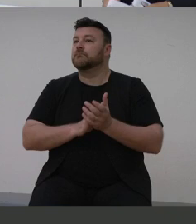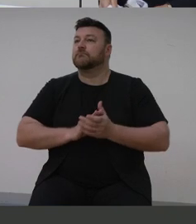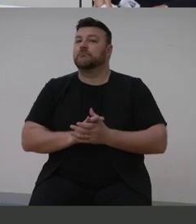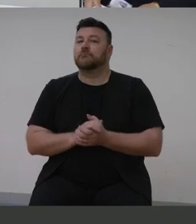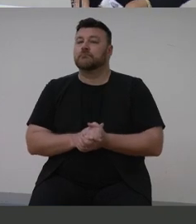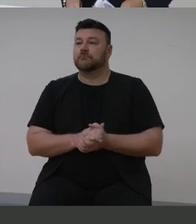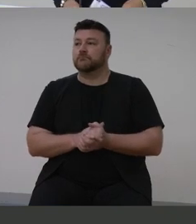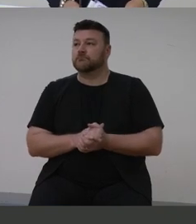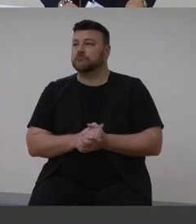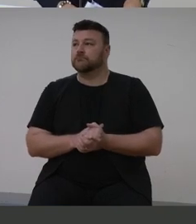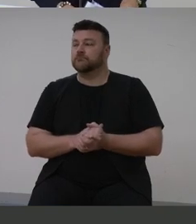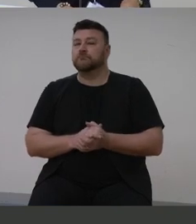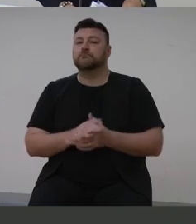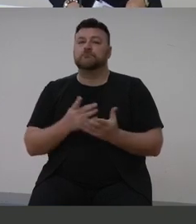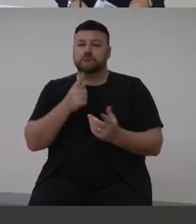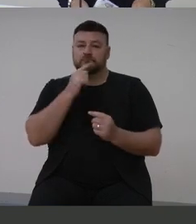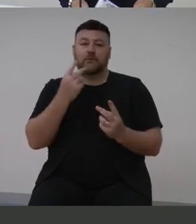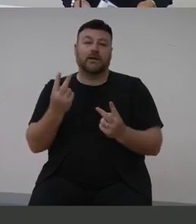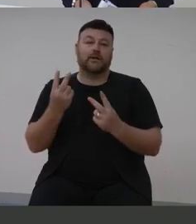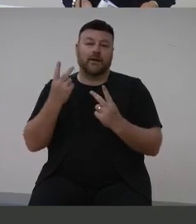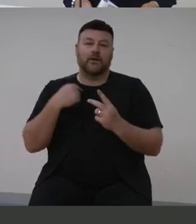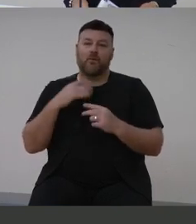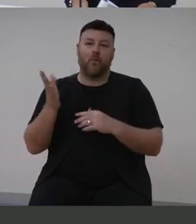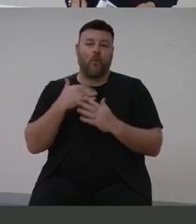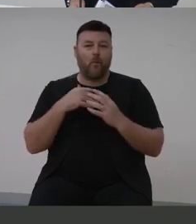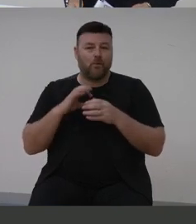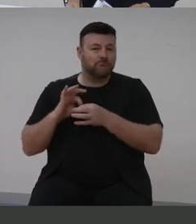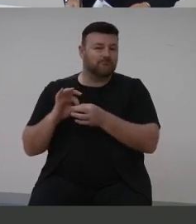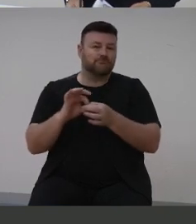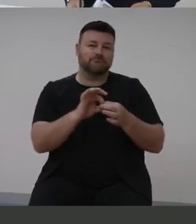You can see that we are all in this together.